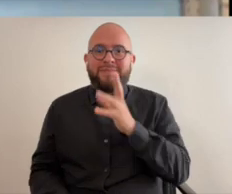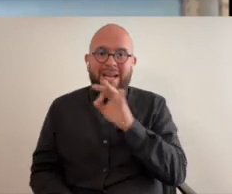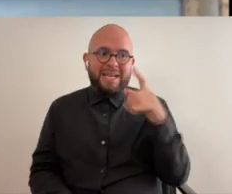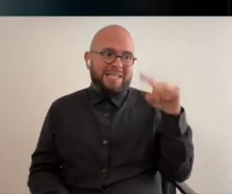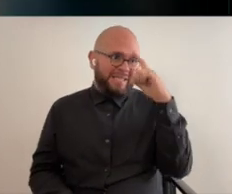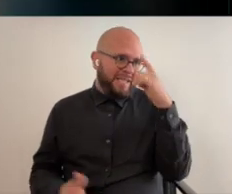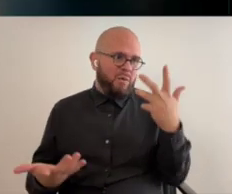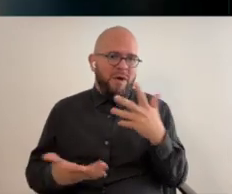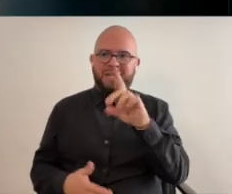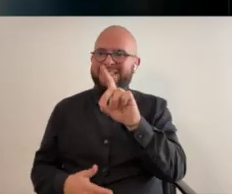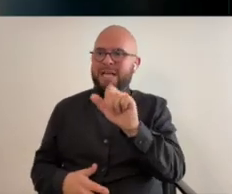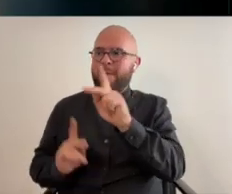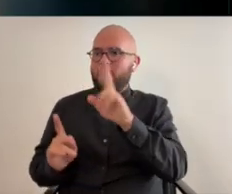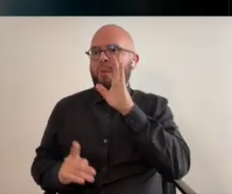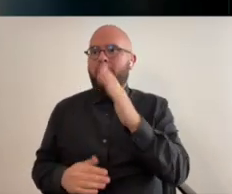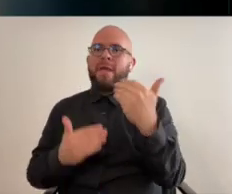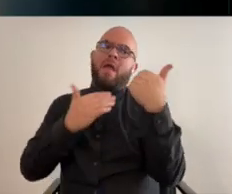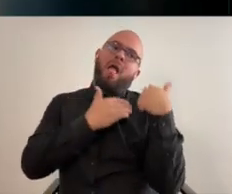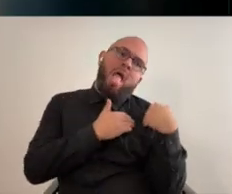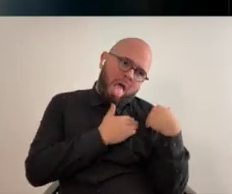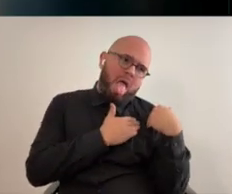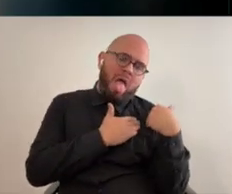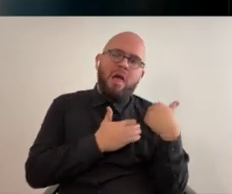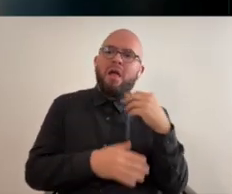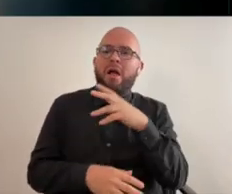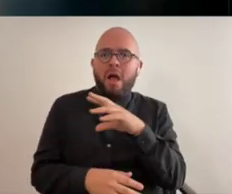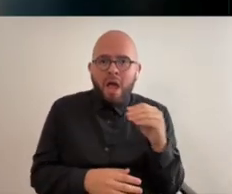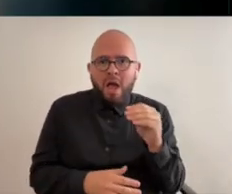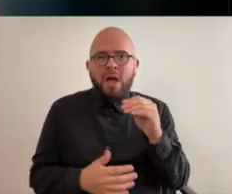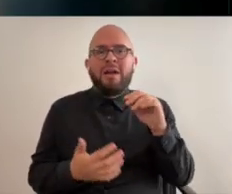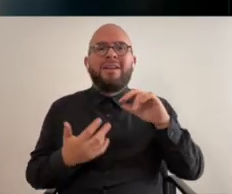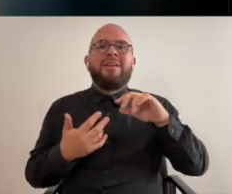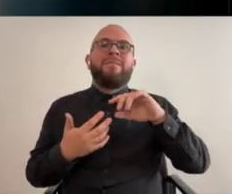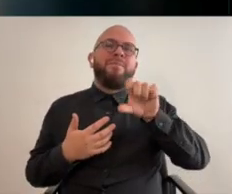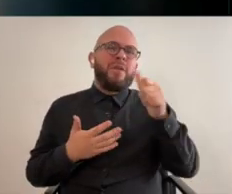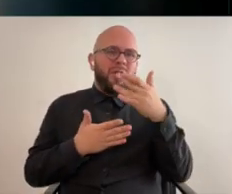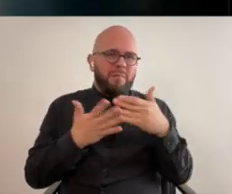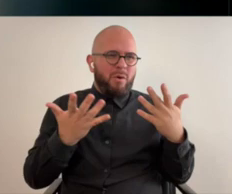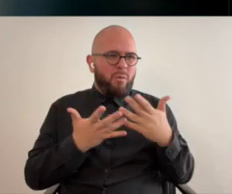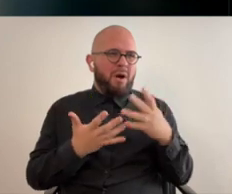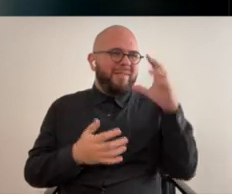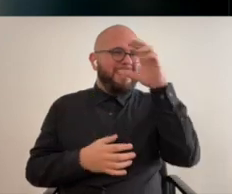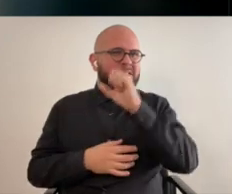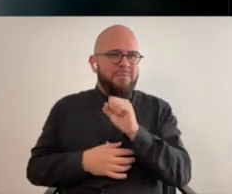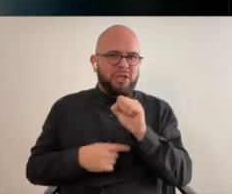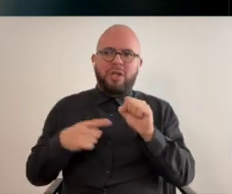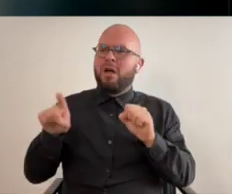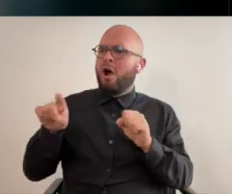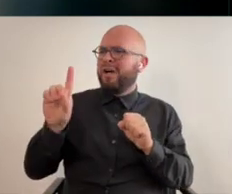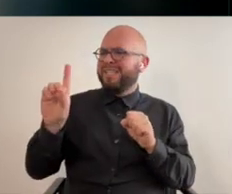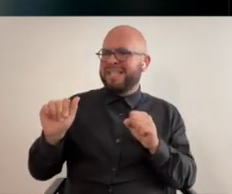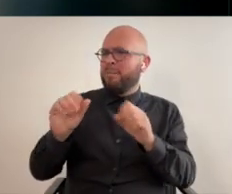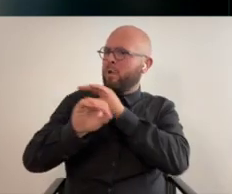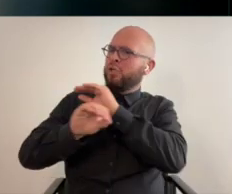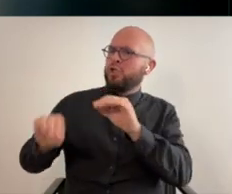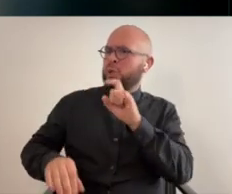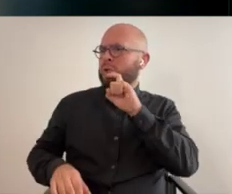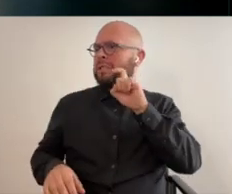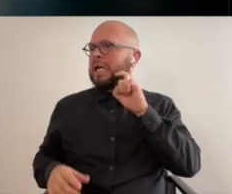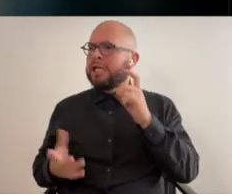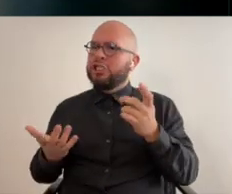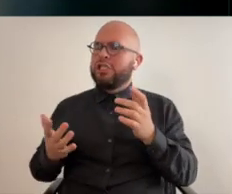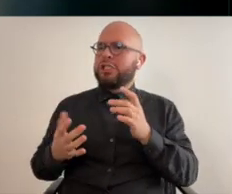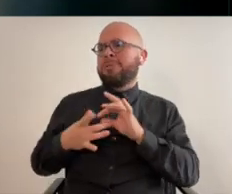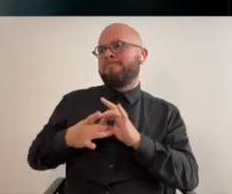that disabled people are going to be a burden and the other part is the assumption that disabled people